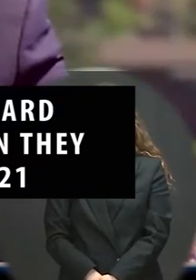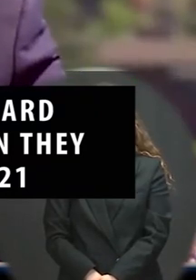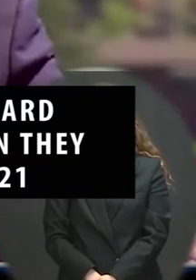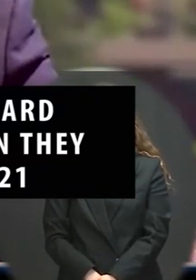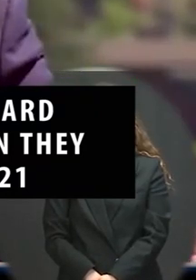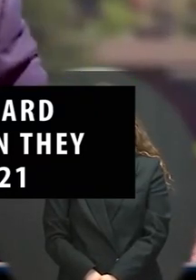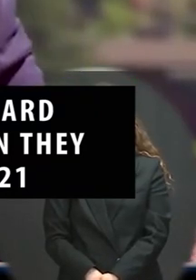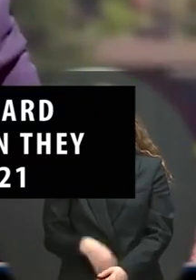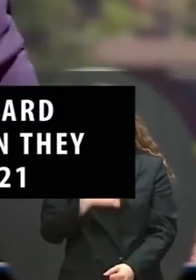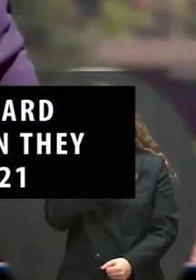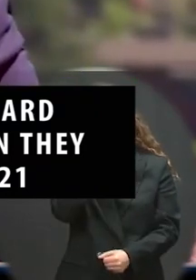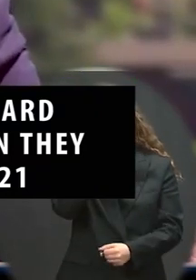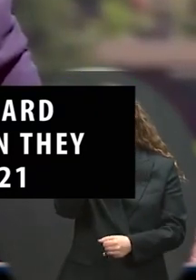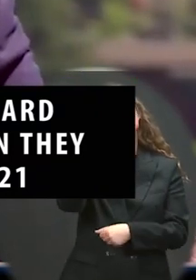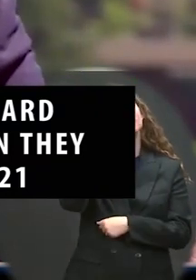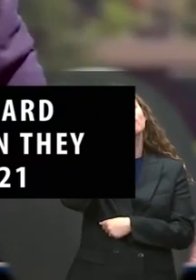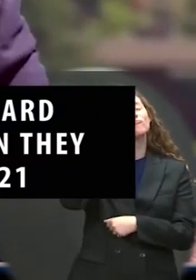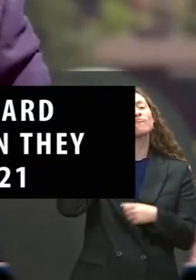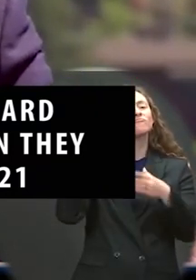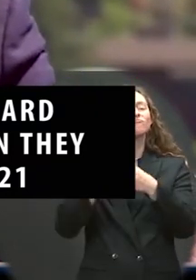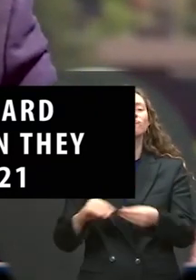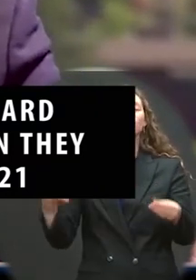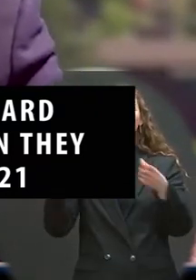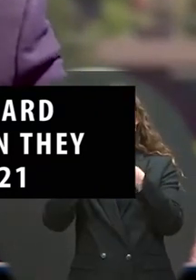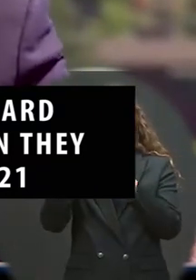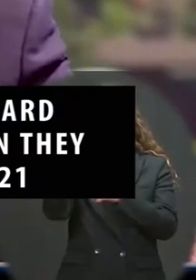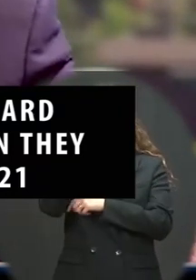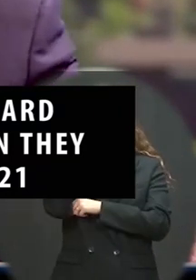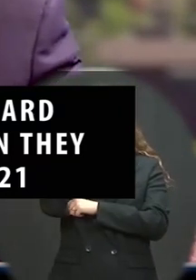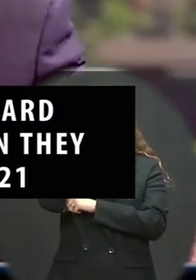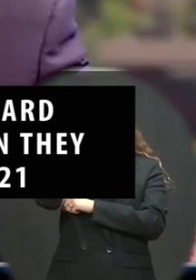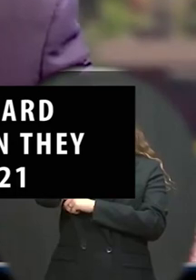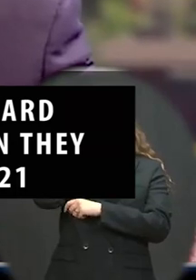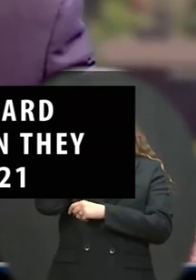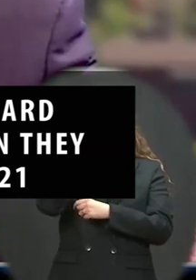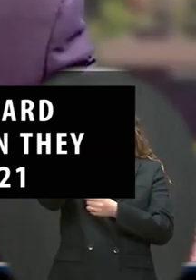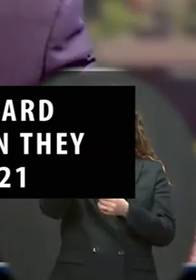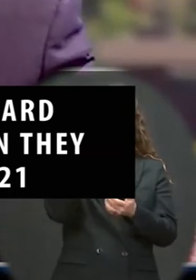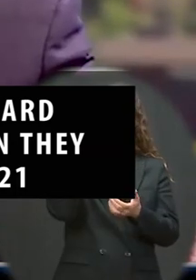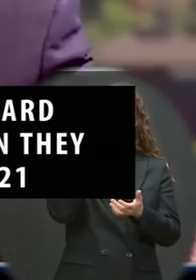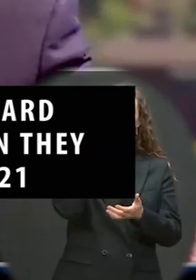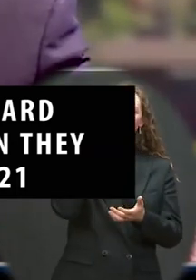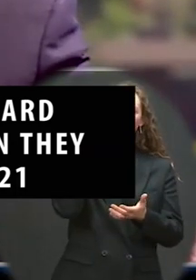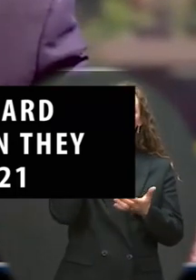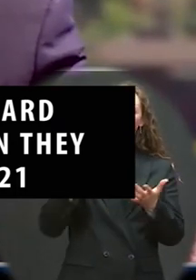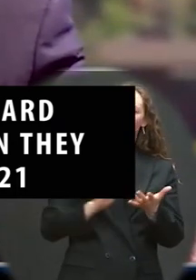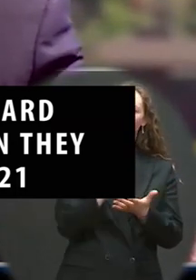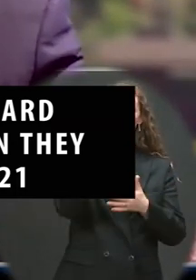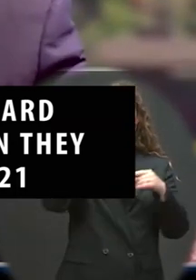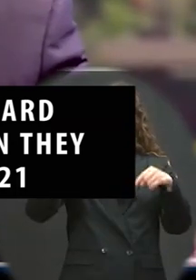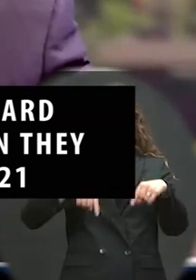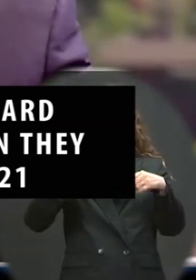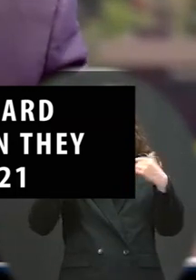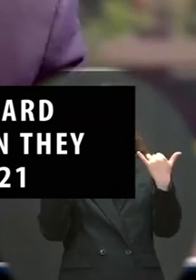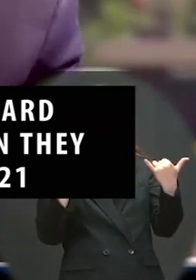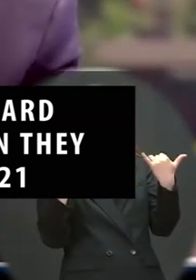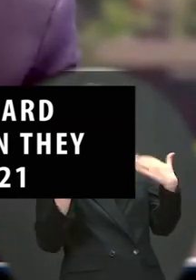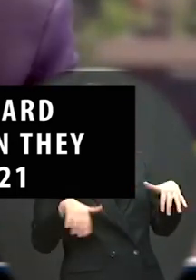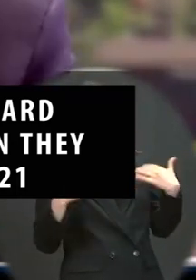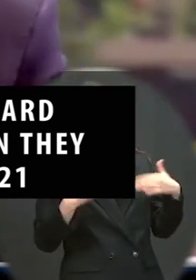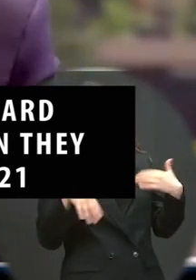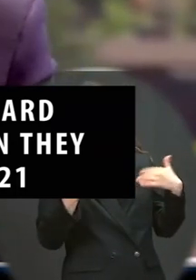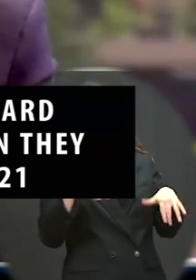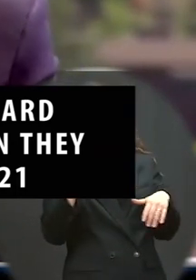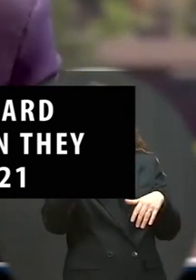hard nucleus around the Navy forms in times of war. You are quite — you're a really dull